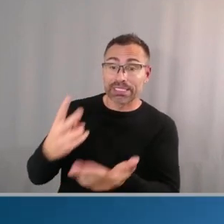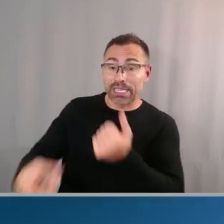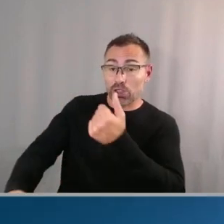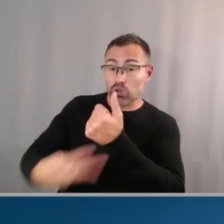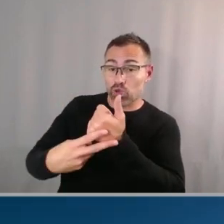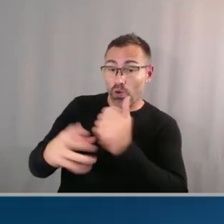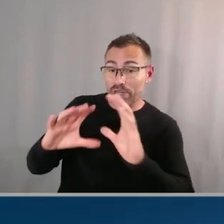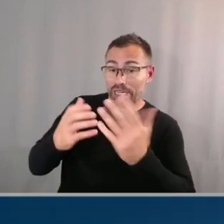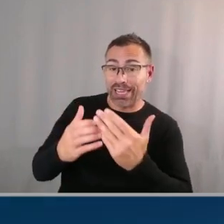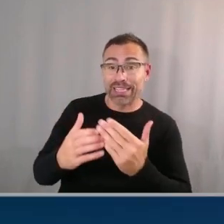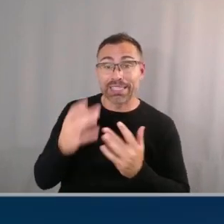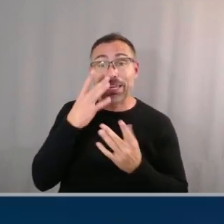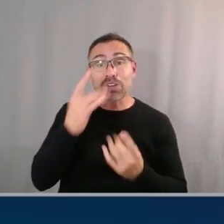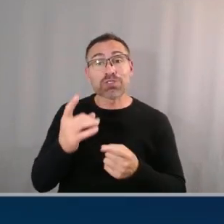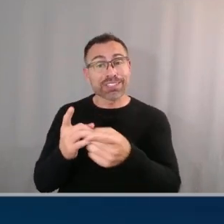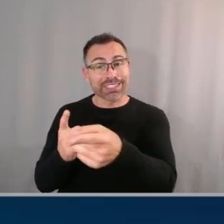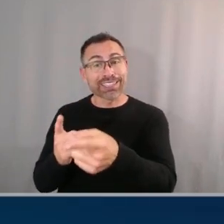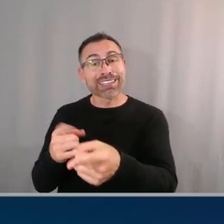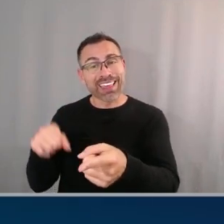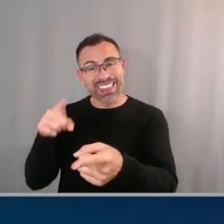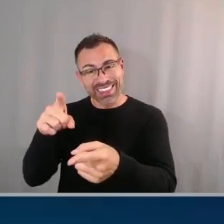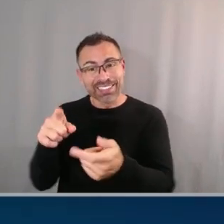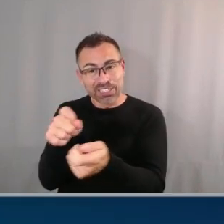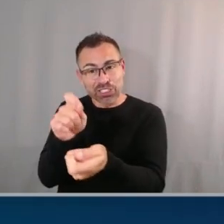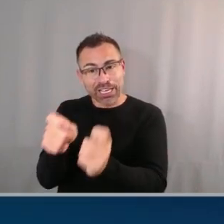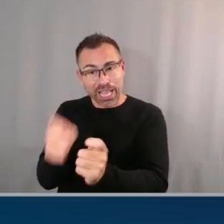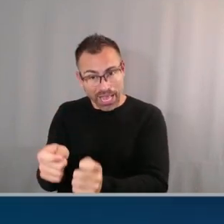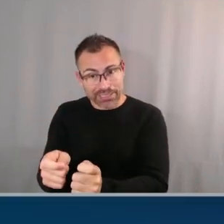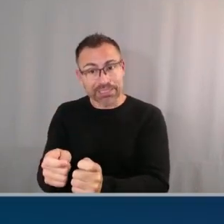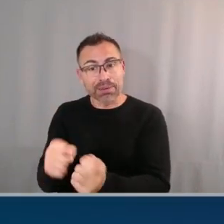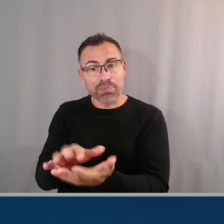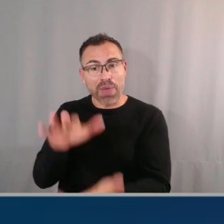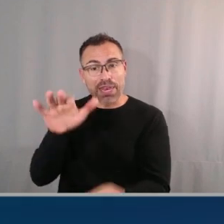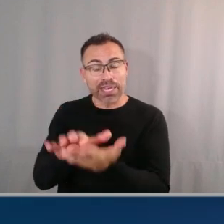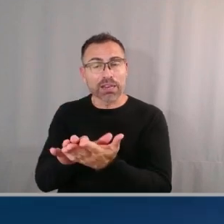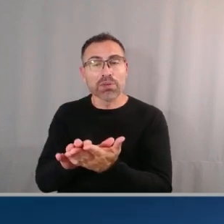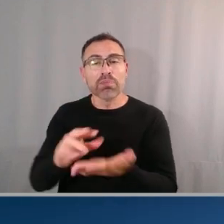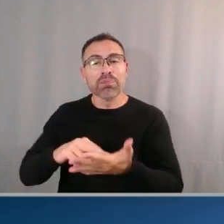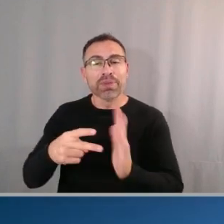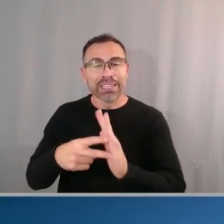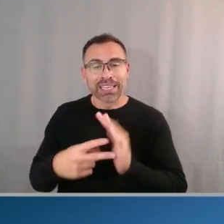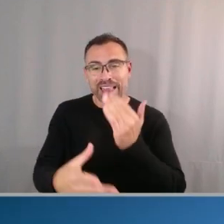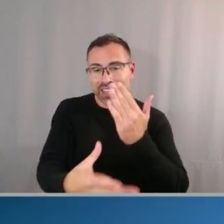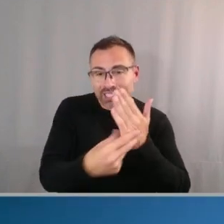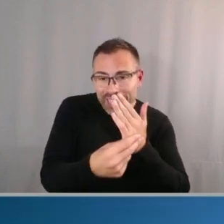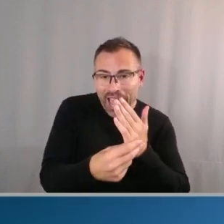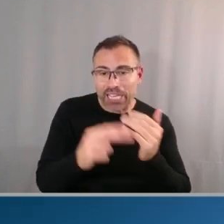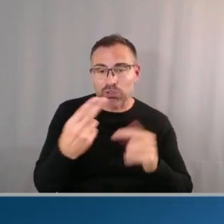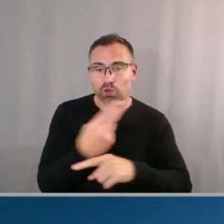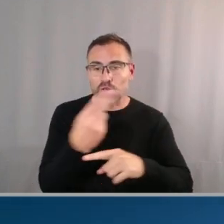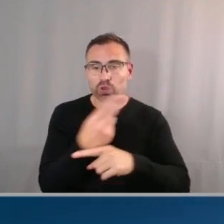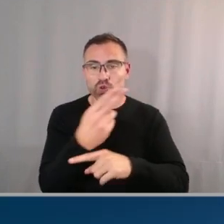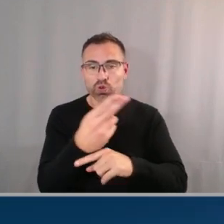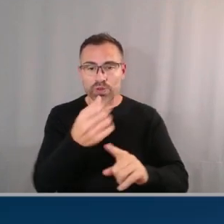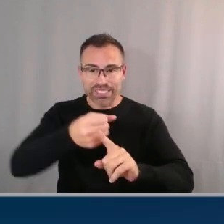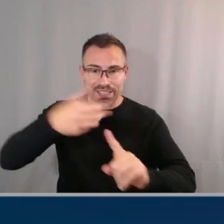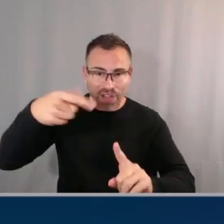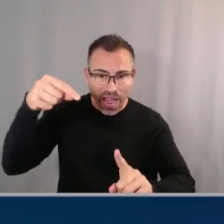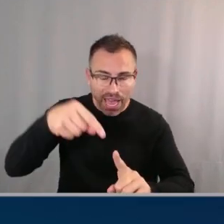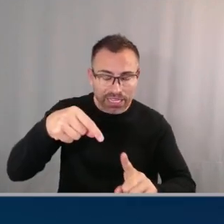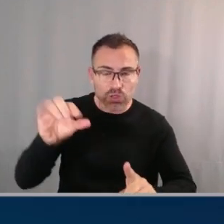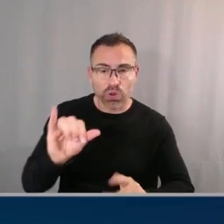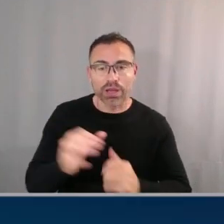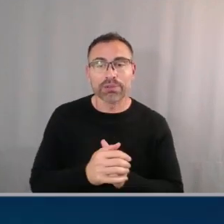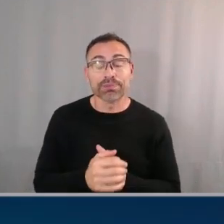this is the custom metadata that we have been talking about so you can see the tags the user defined metadata and um what